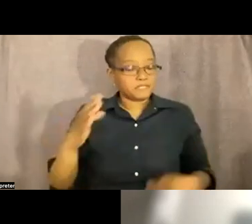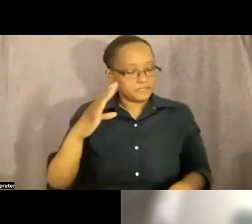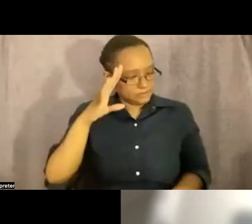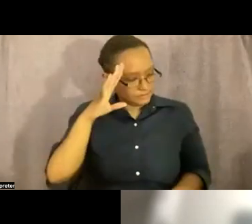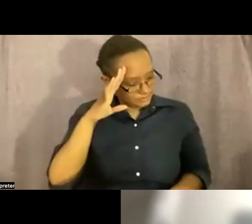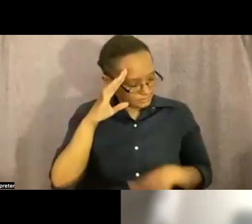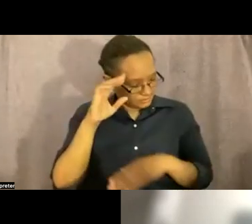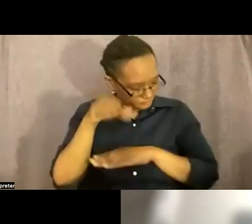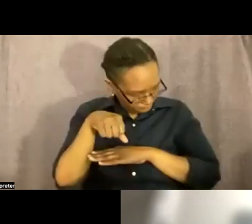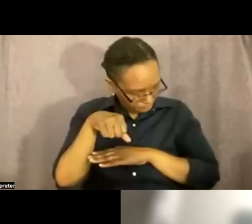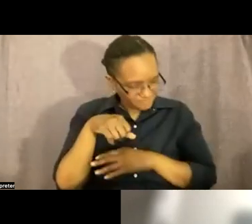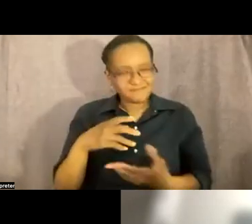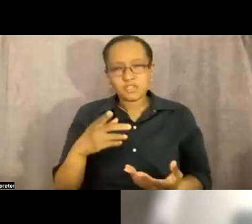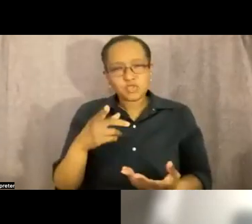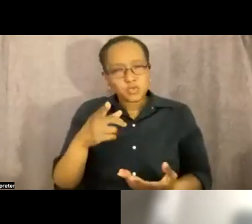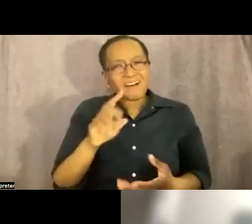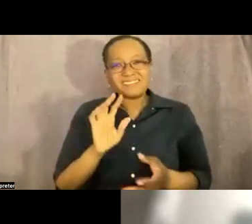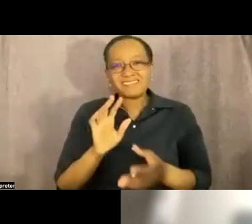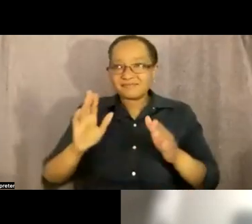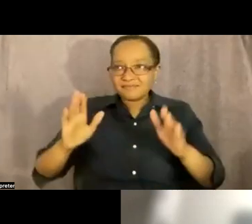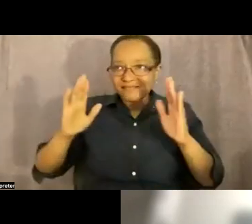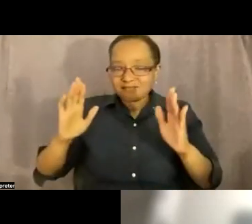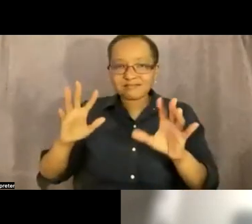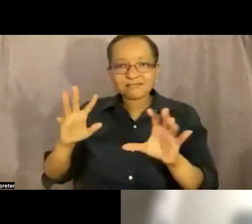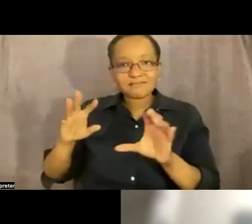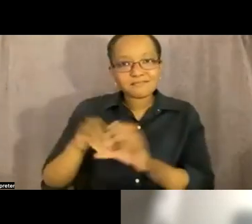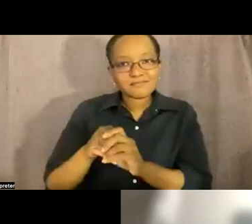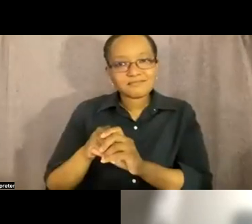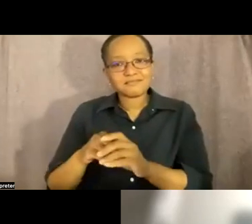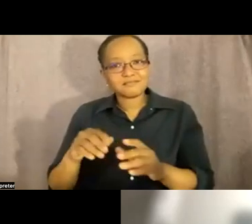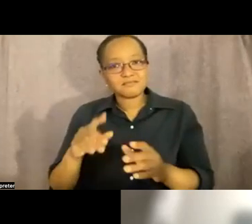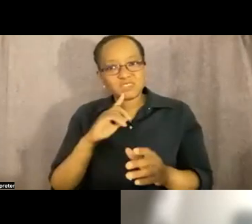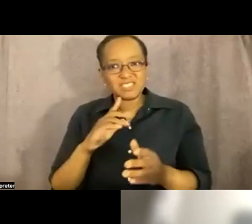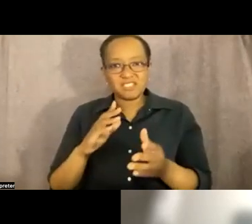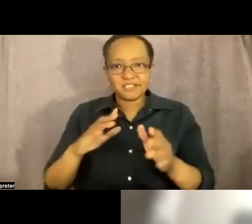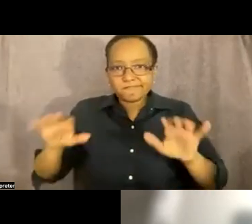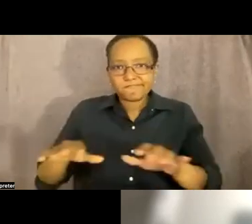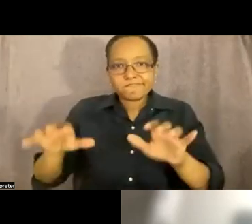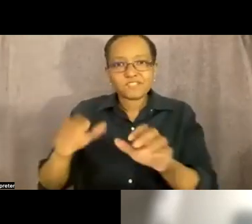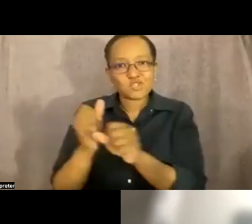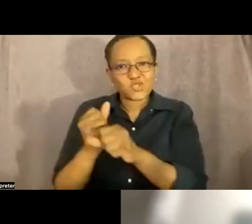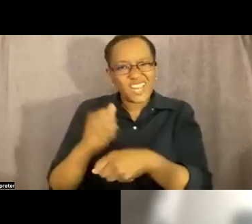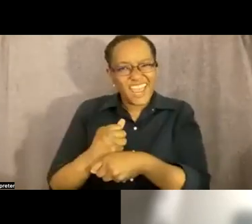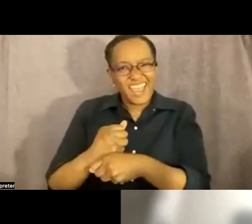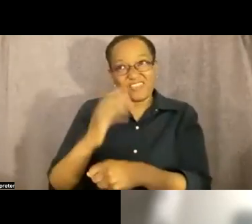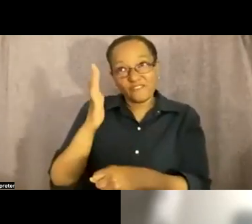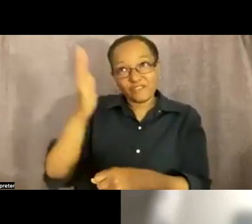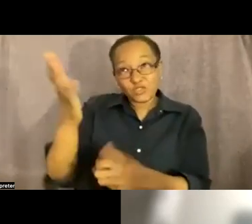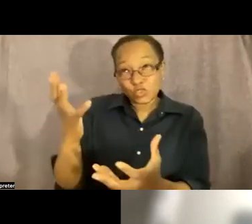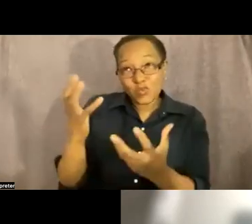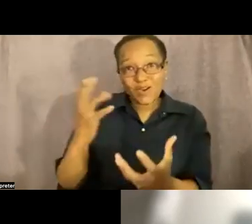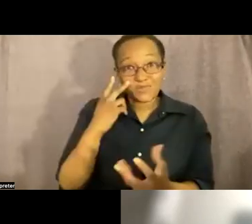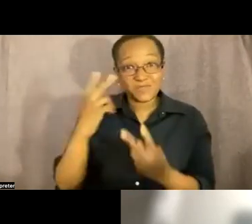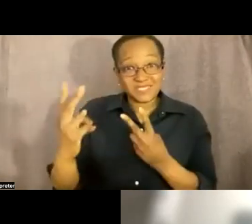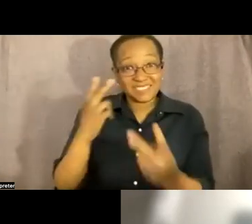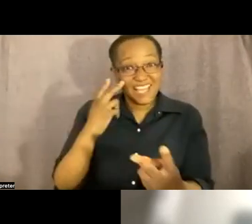have to be pretty vigilant and disciplined in creating this future that you really want to see because